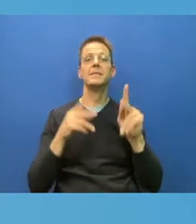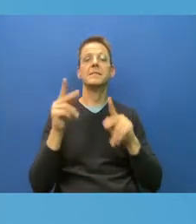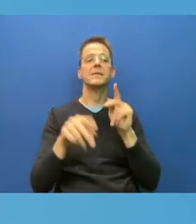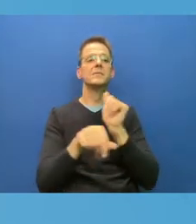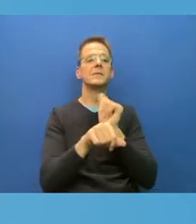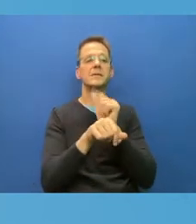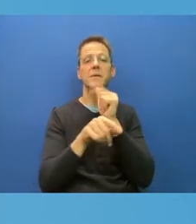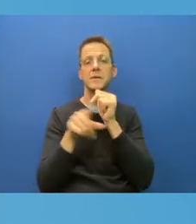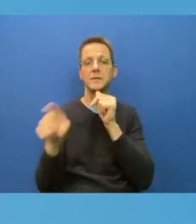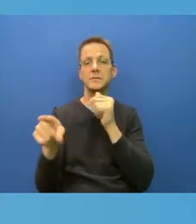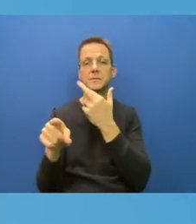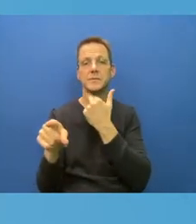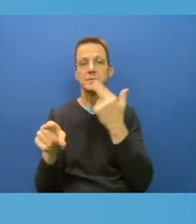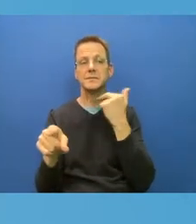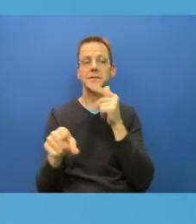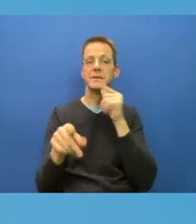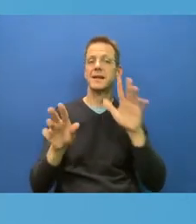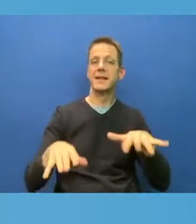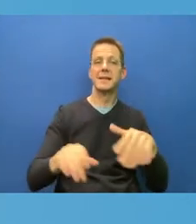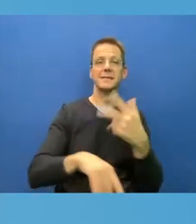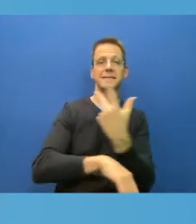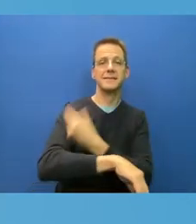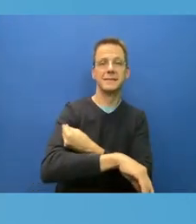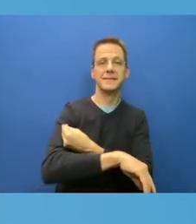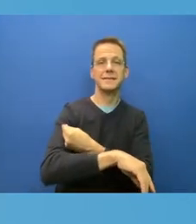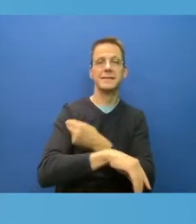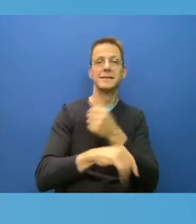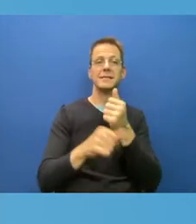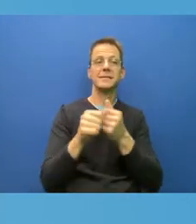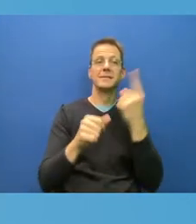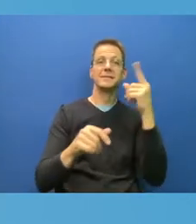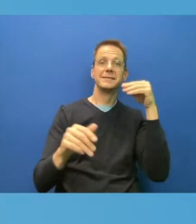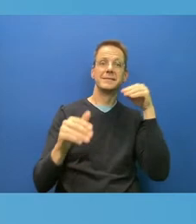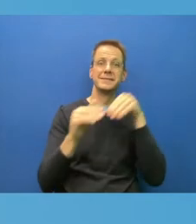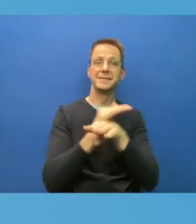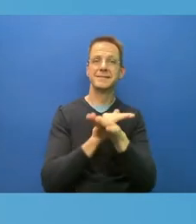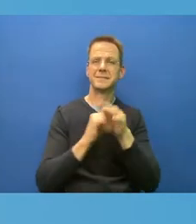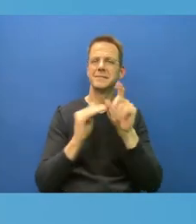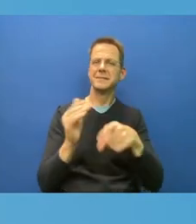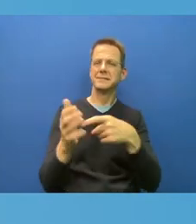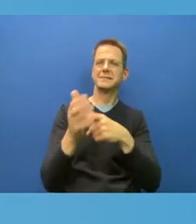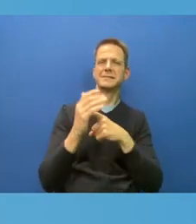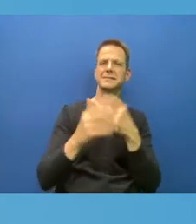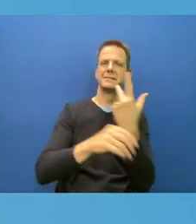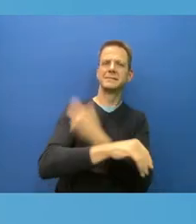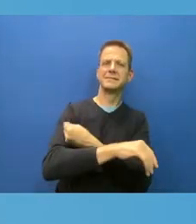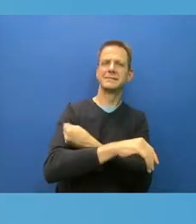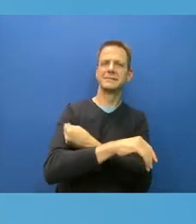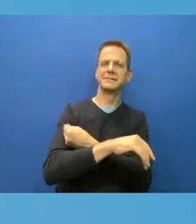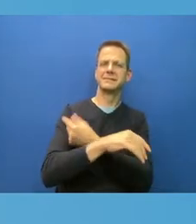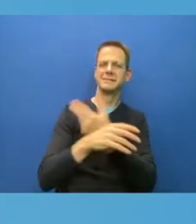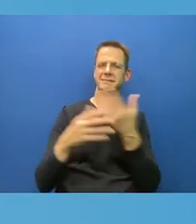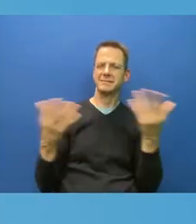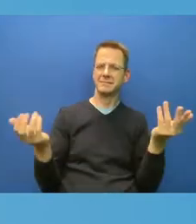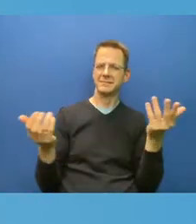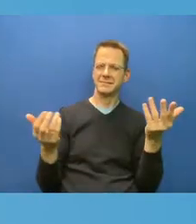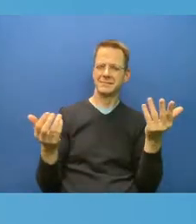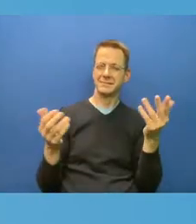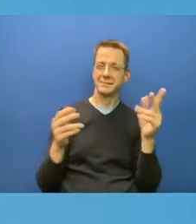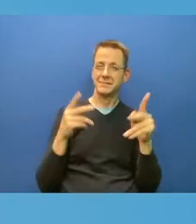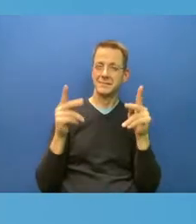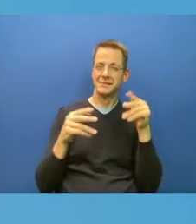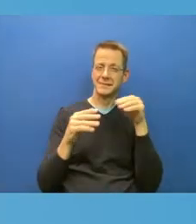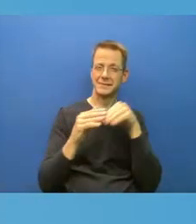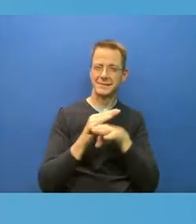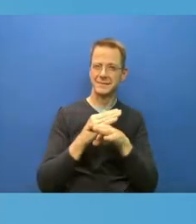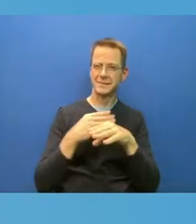hairdressers, or other patrons? And is it even necessary to consider that? So if they are double vaxxed, do they need to